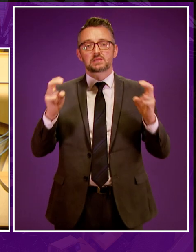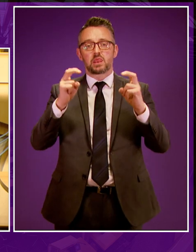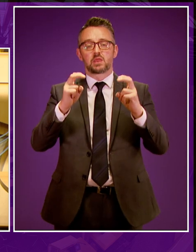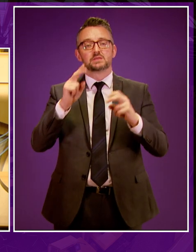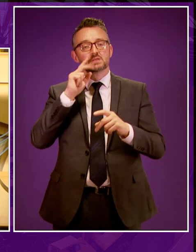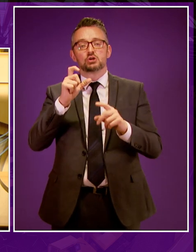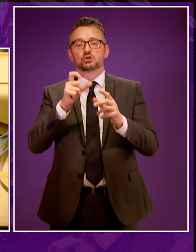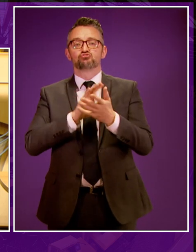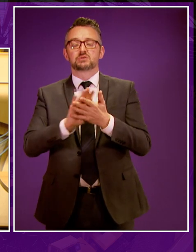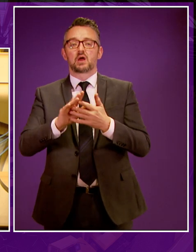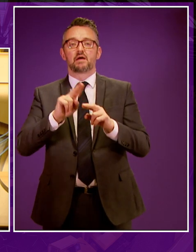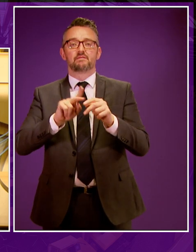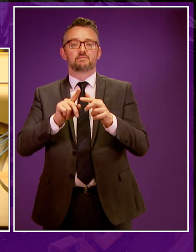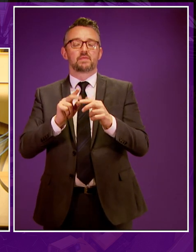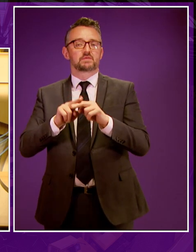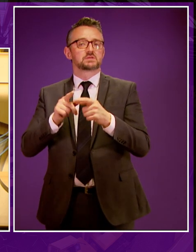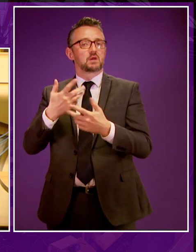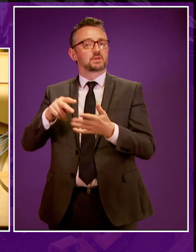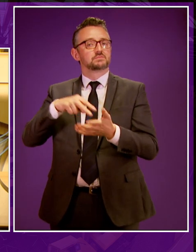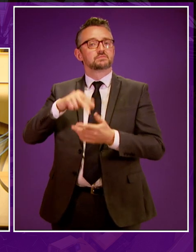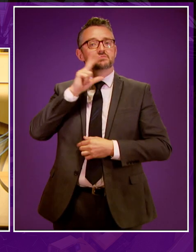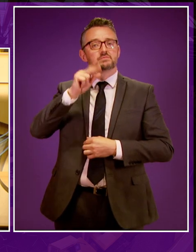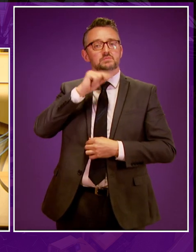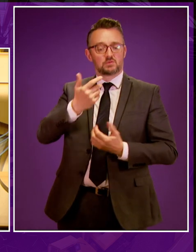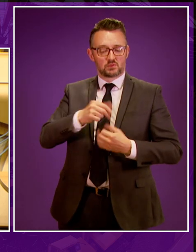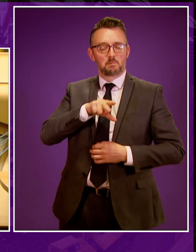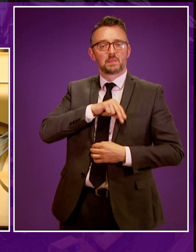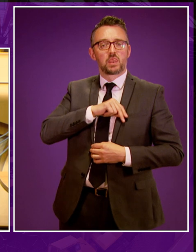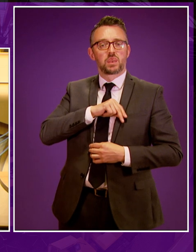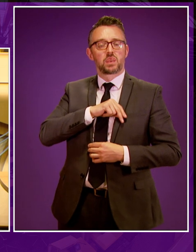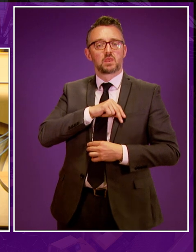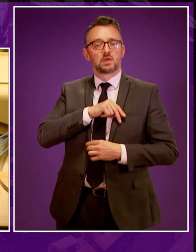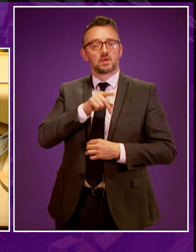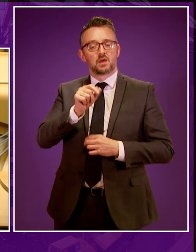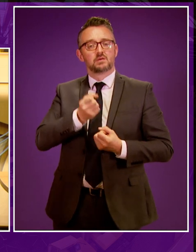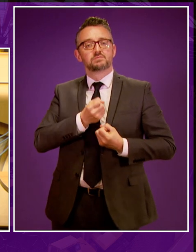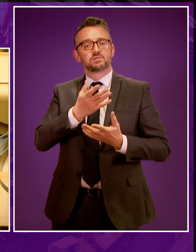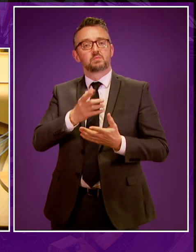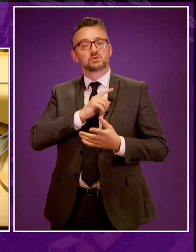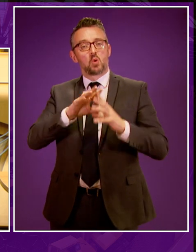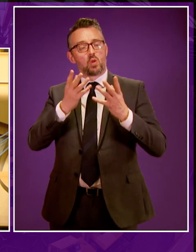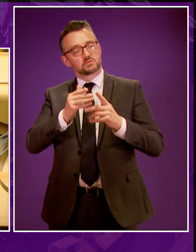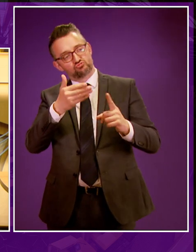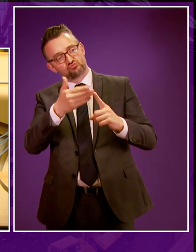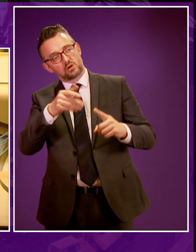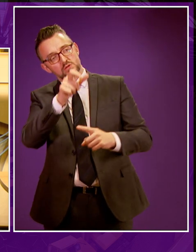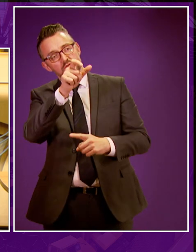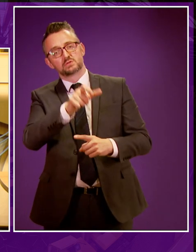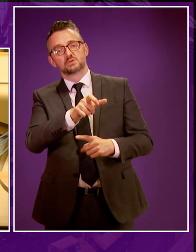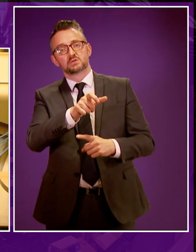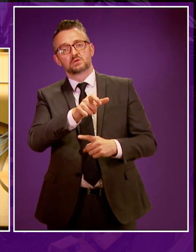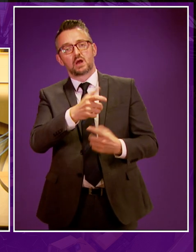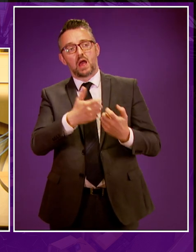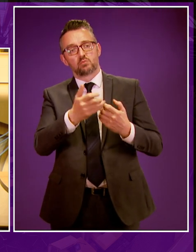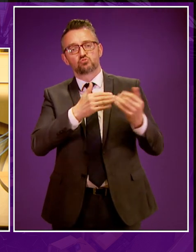Figueres presented with the Shackleton Medal to honour her enormous contribution to having the world finally recognise its responsibilities